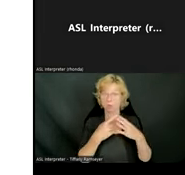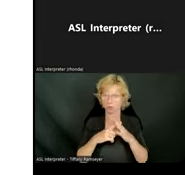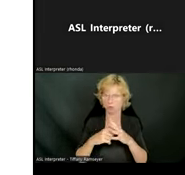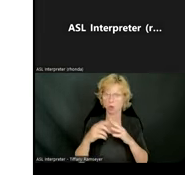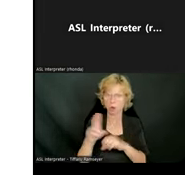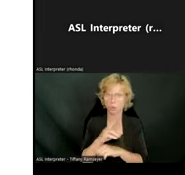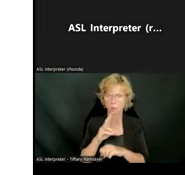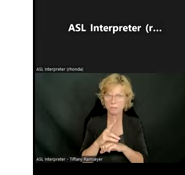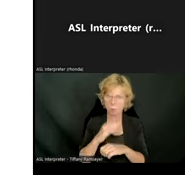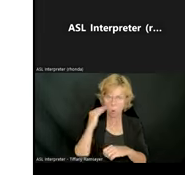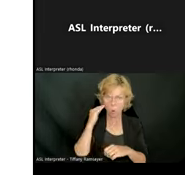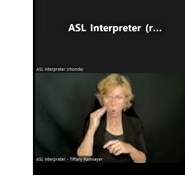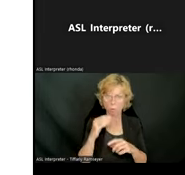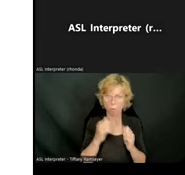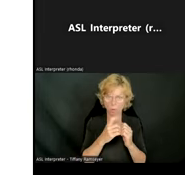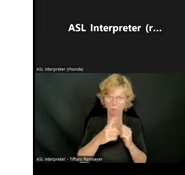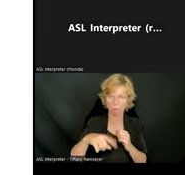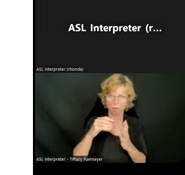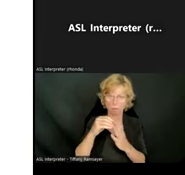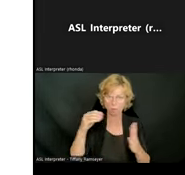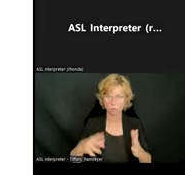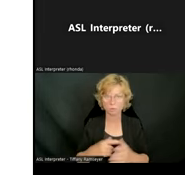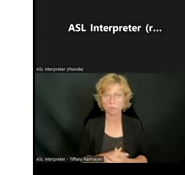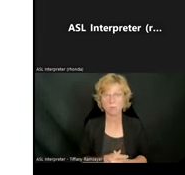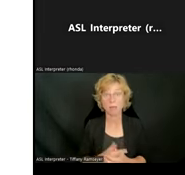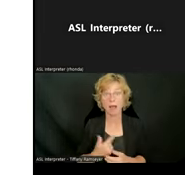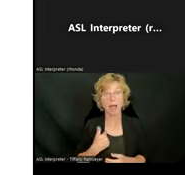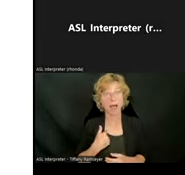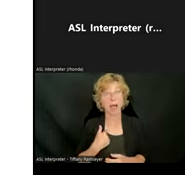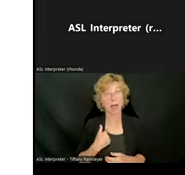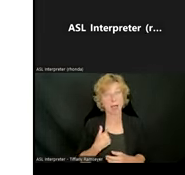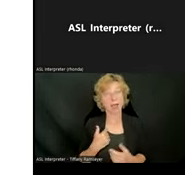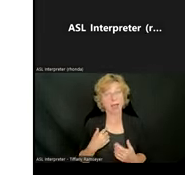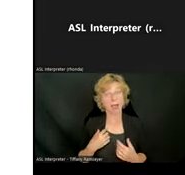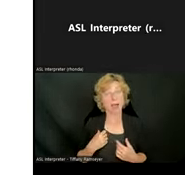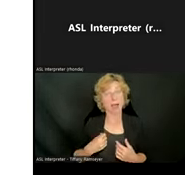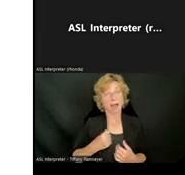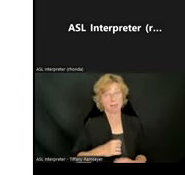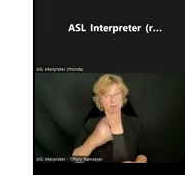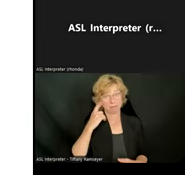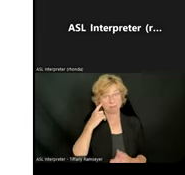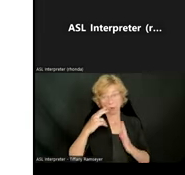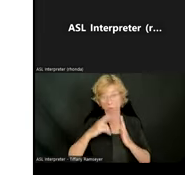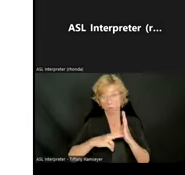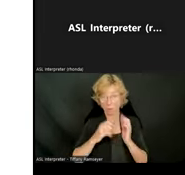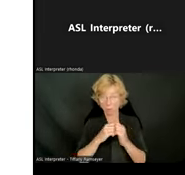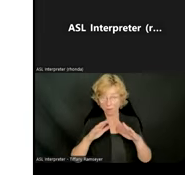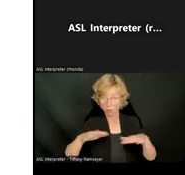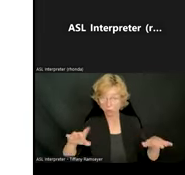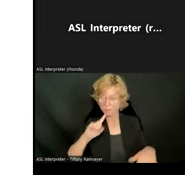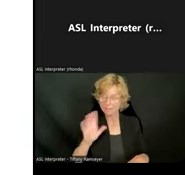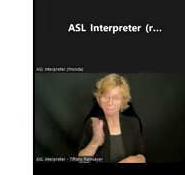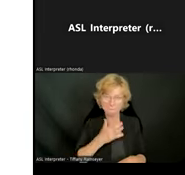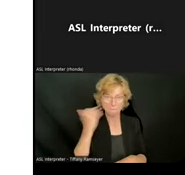to say that, you know, reading with your child, we all know reading with children is the best thing that you can do. Well, start reading